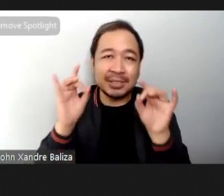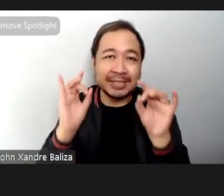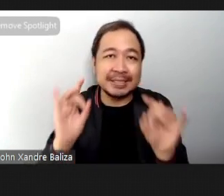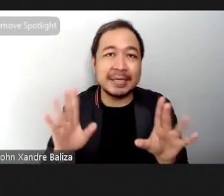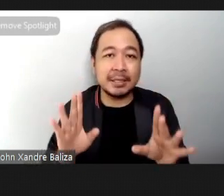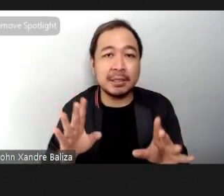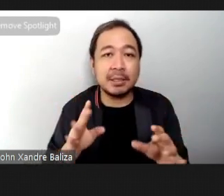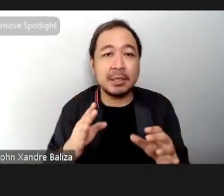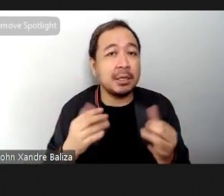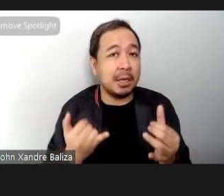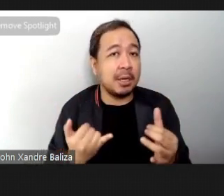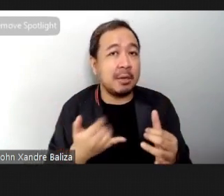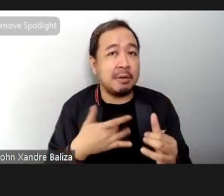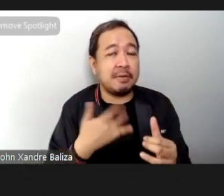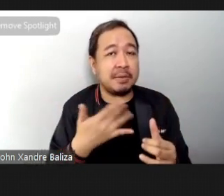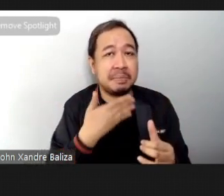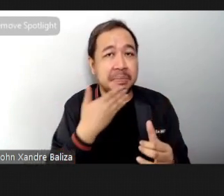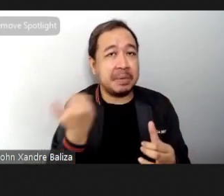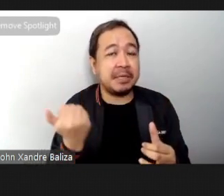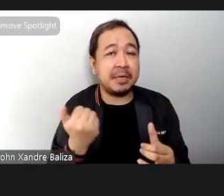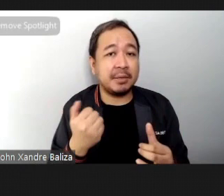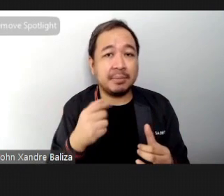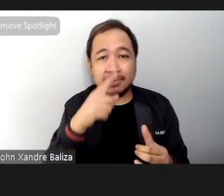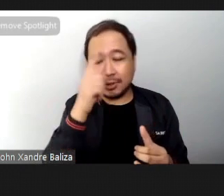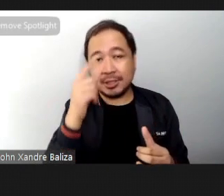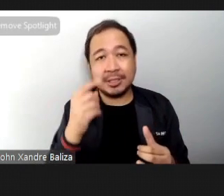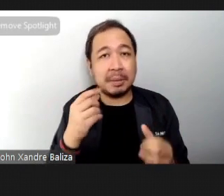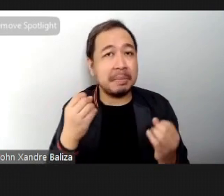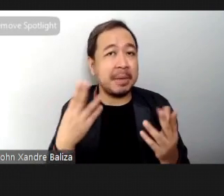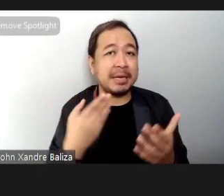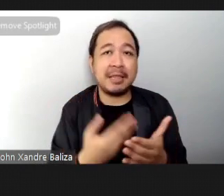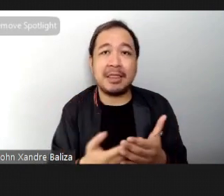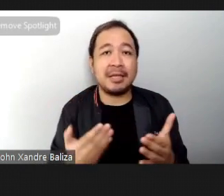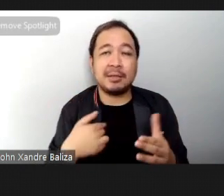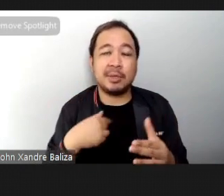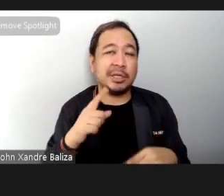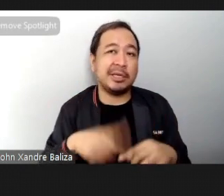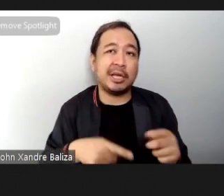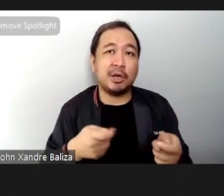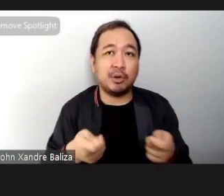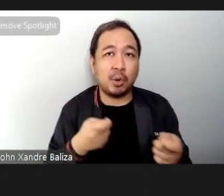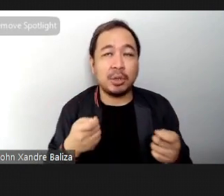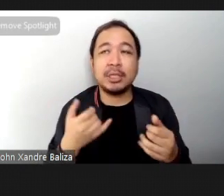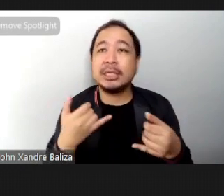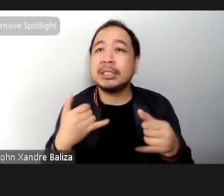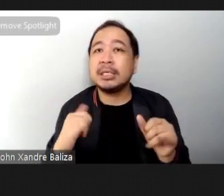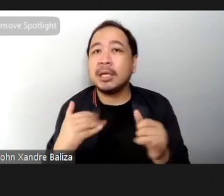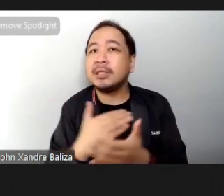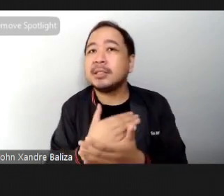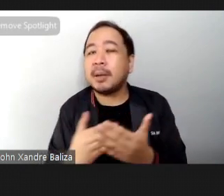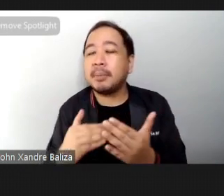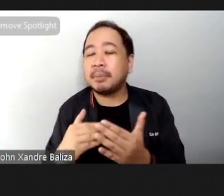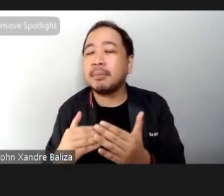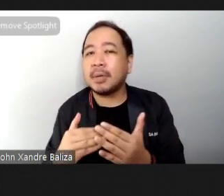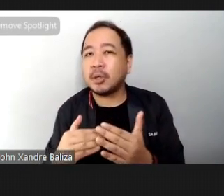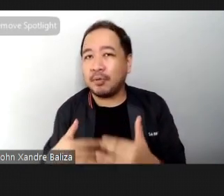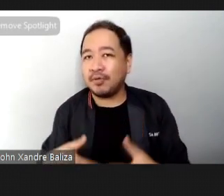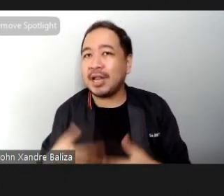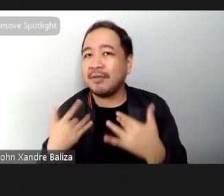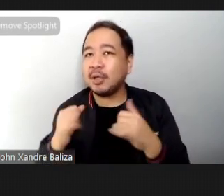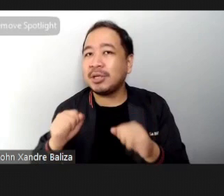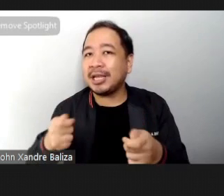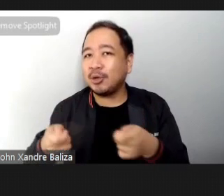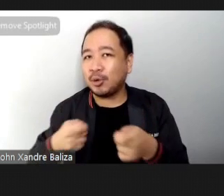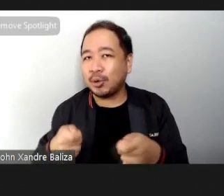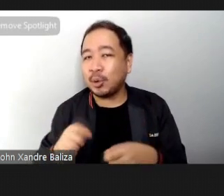feel better personally when I practice show food because despite the number of things I cannot control there are so many aspects of my life that I can control and one